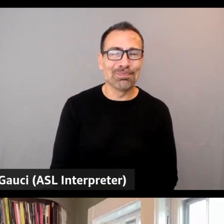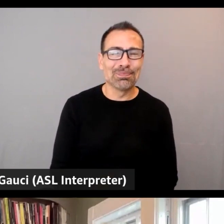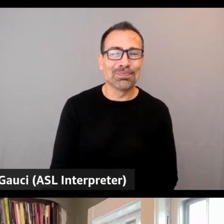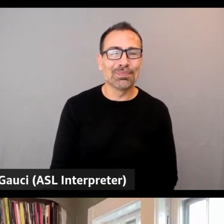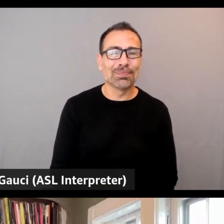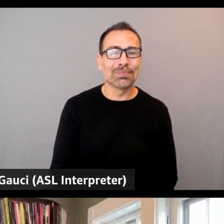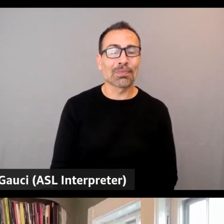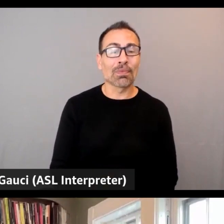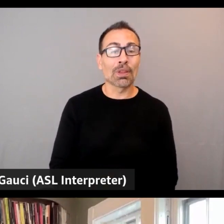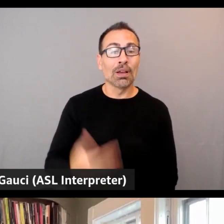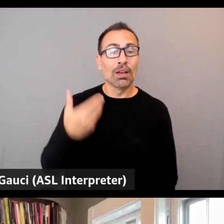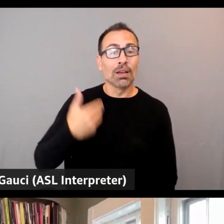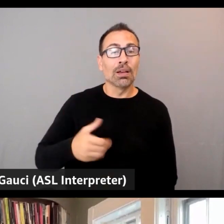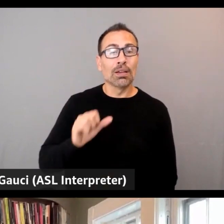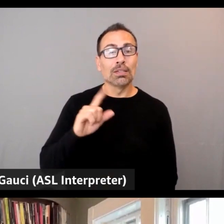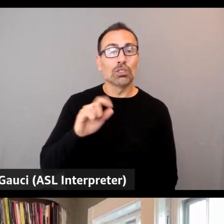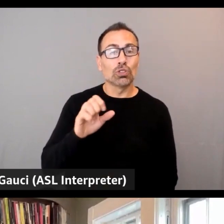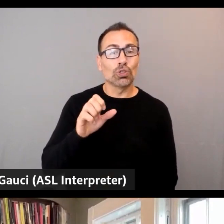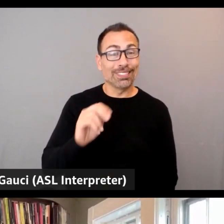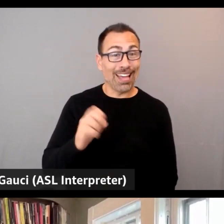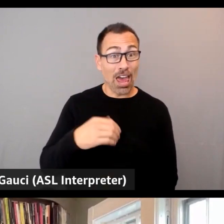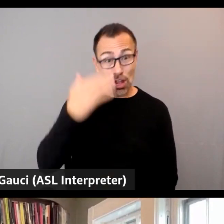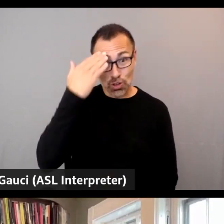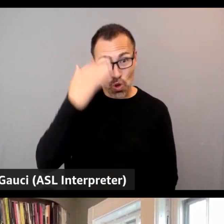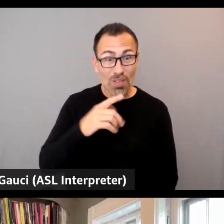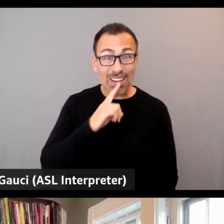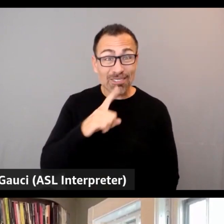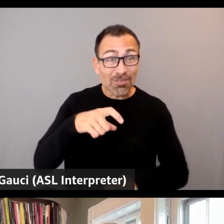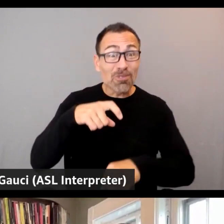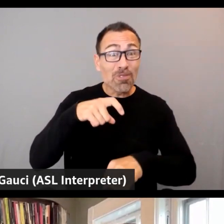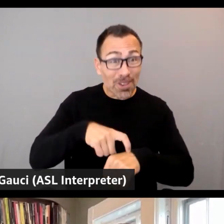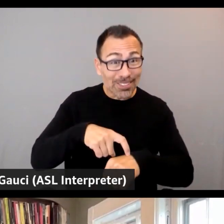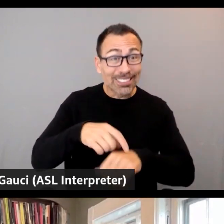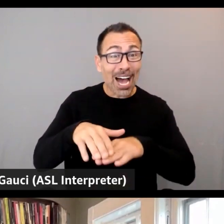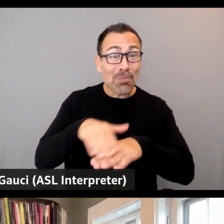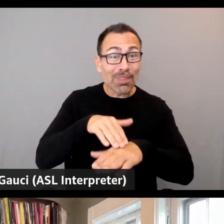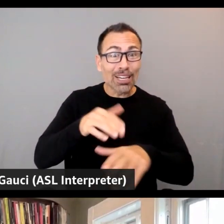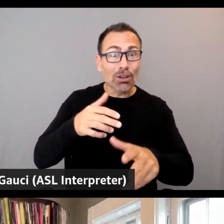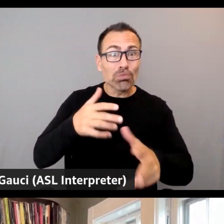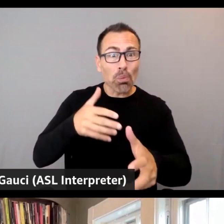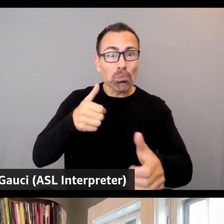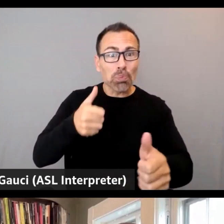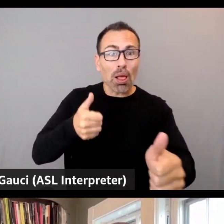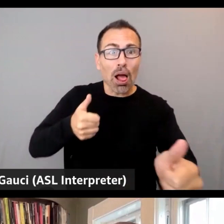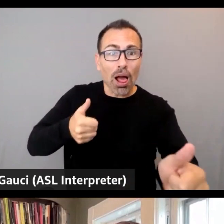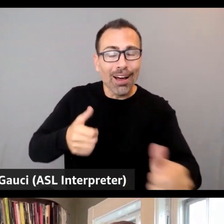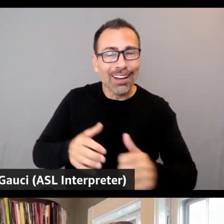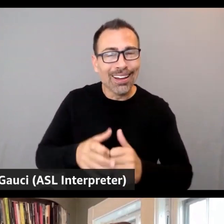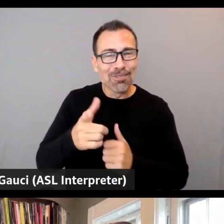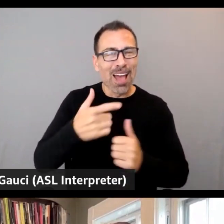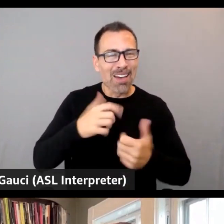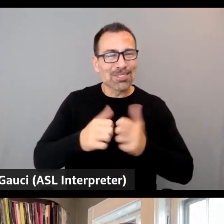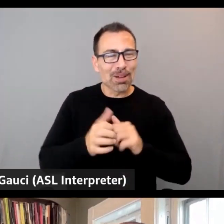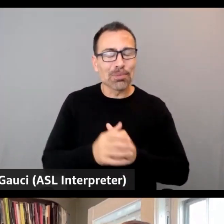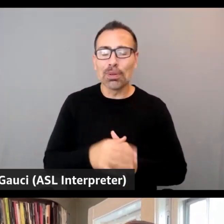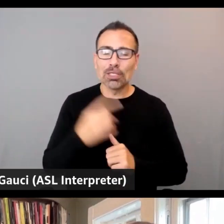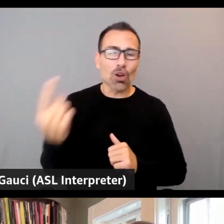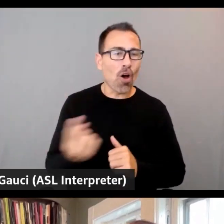No, I love it. We real-time latency, and then we had human-based problems, and it turns out it's always human error, right?